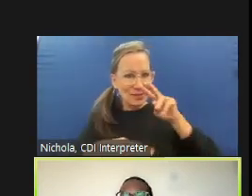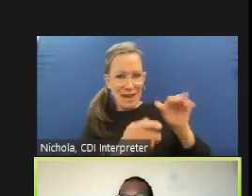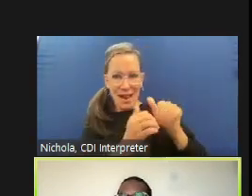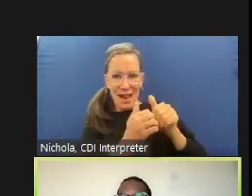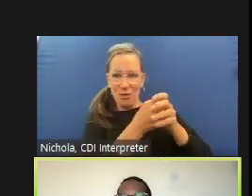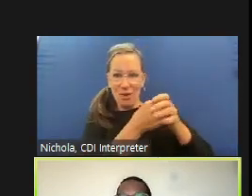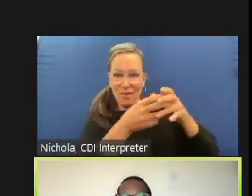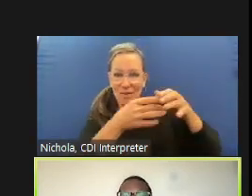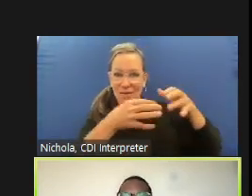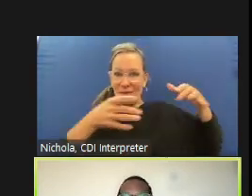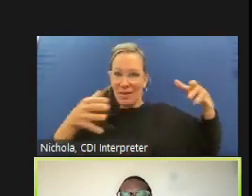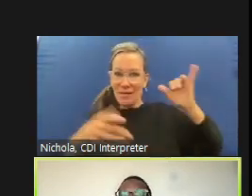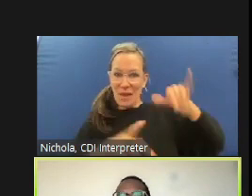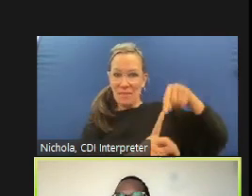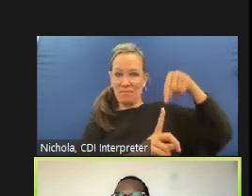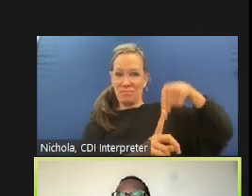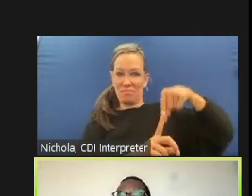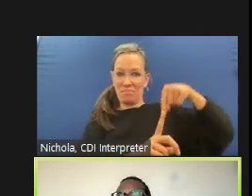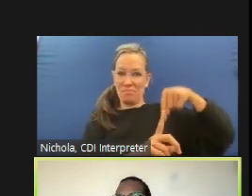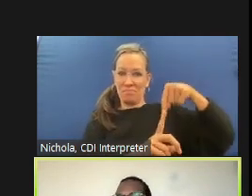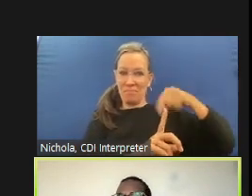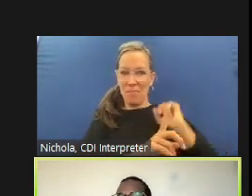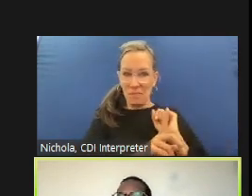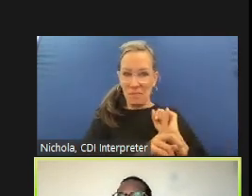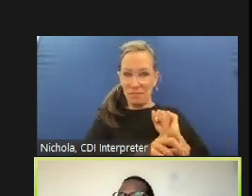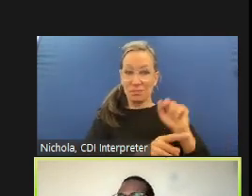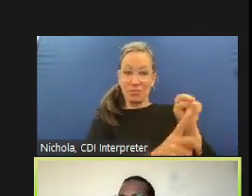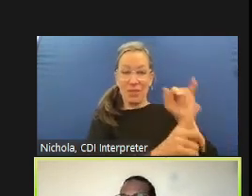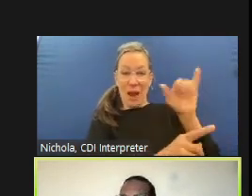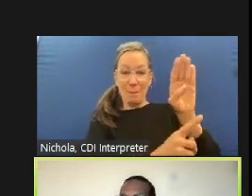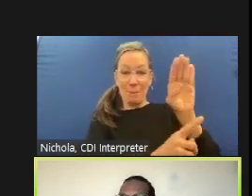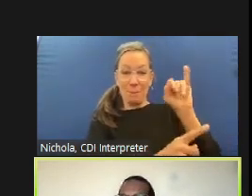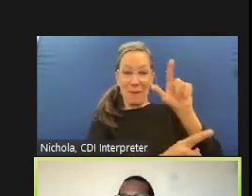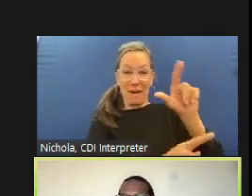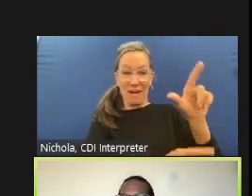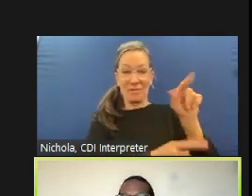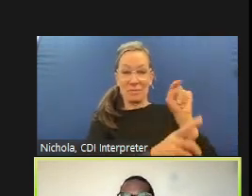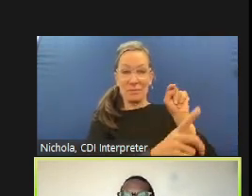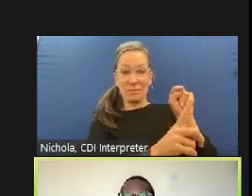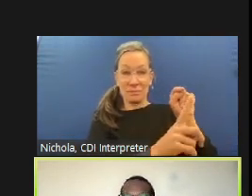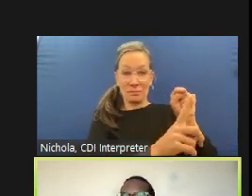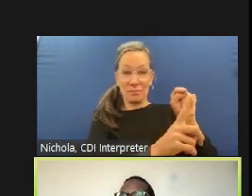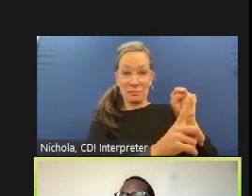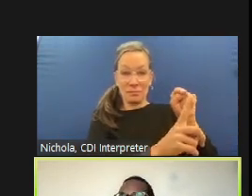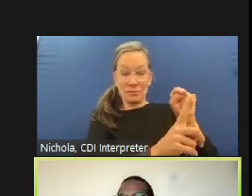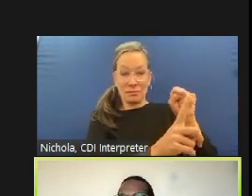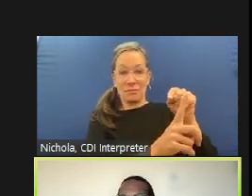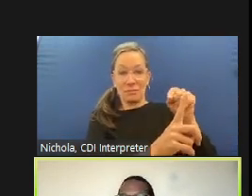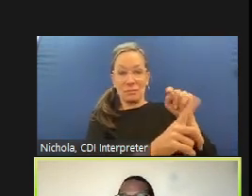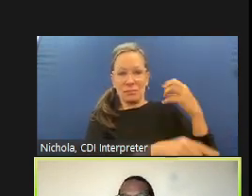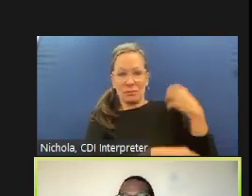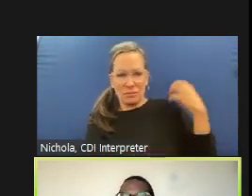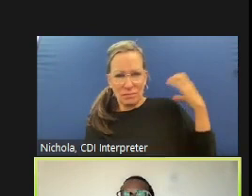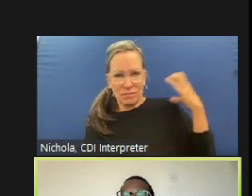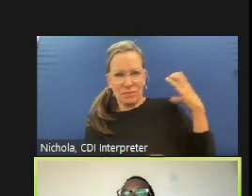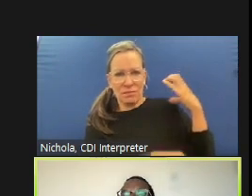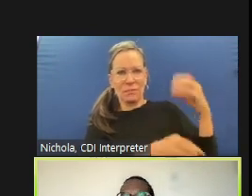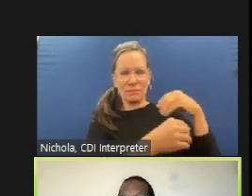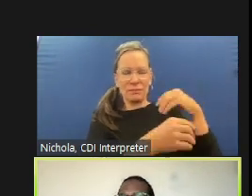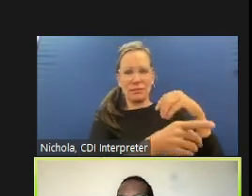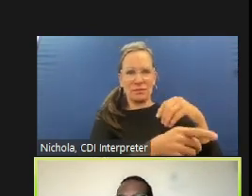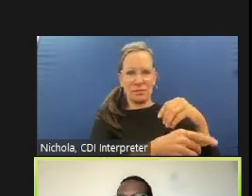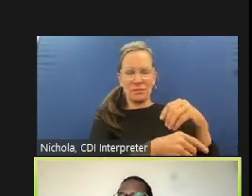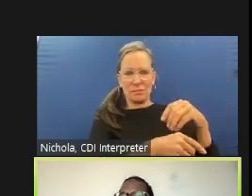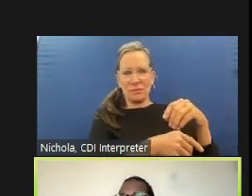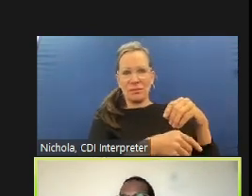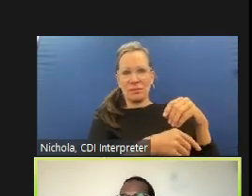this bill this law gives the chair of the sheriff oversight board and an inspector general the